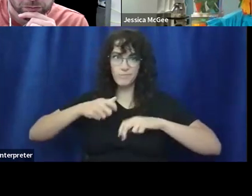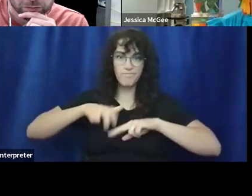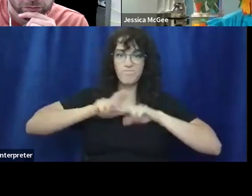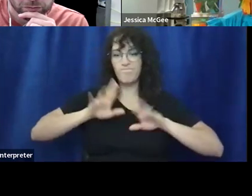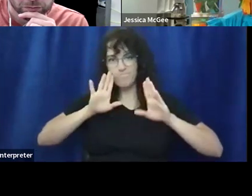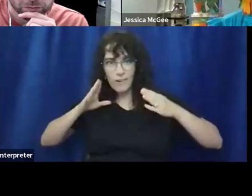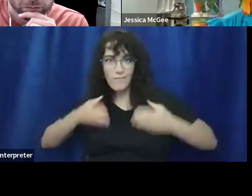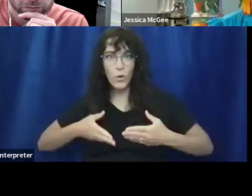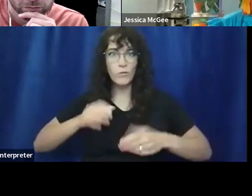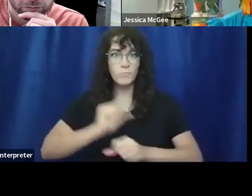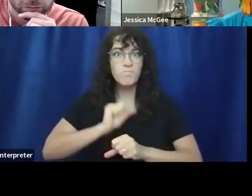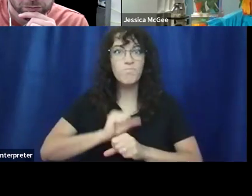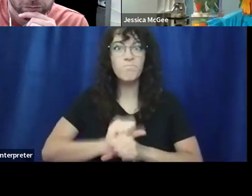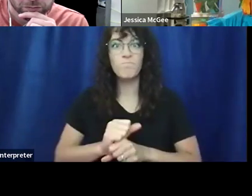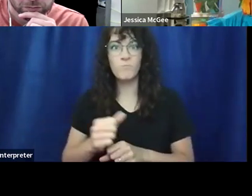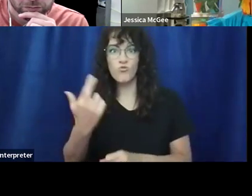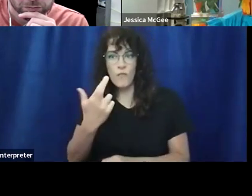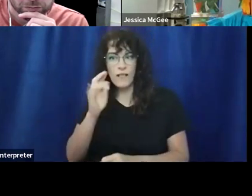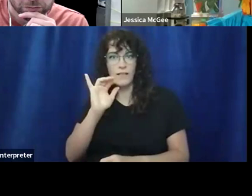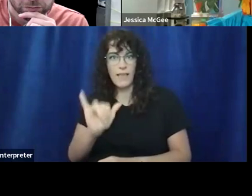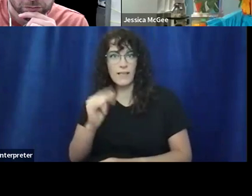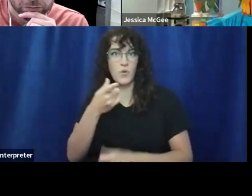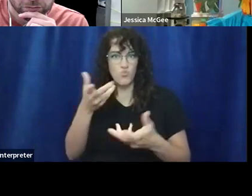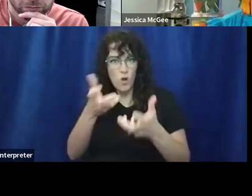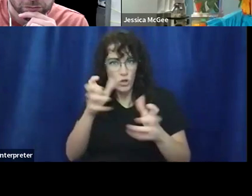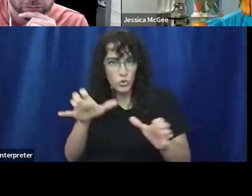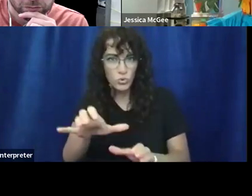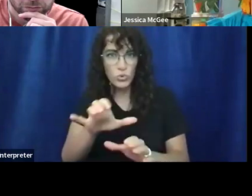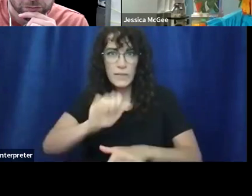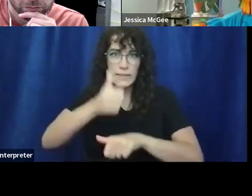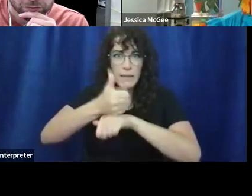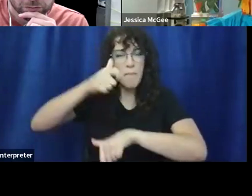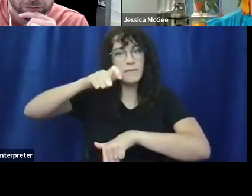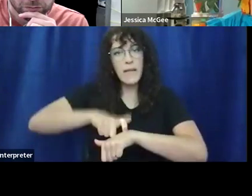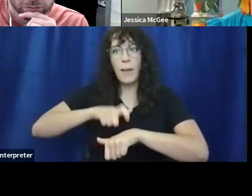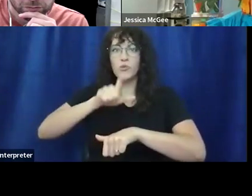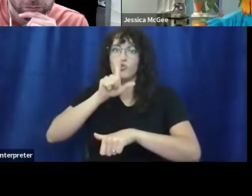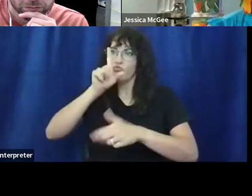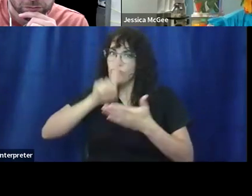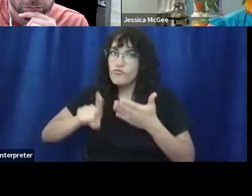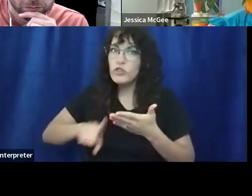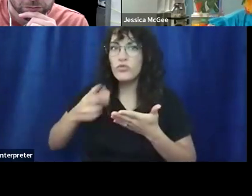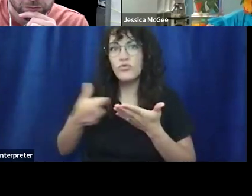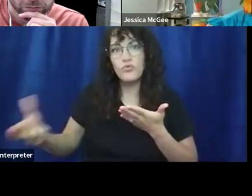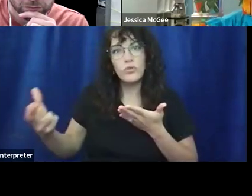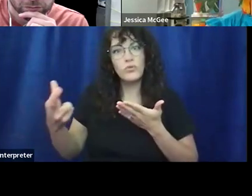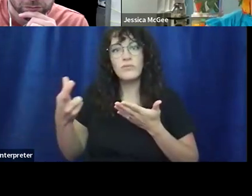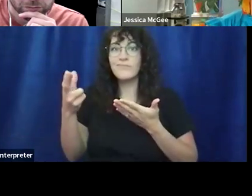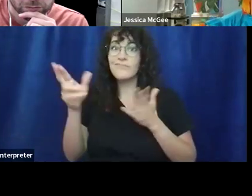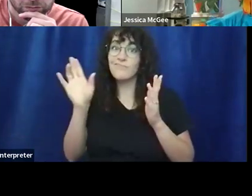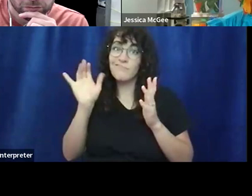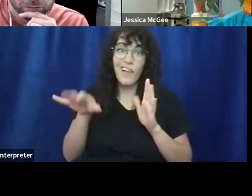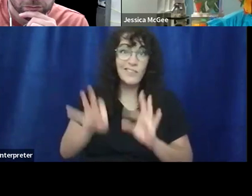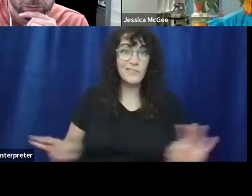really want to do is very important. Um, and carving that time out to resource it, research these resources isn't very,